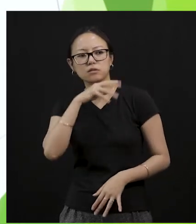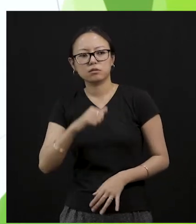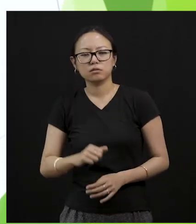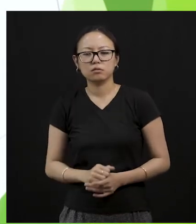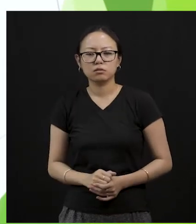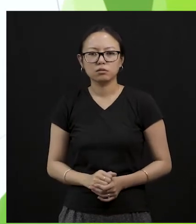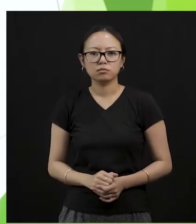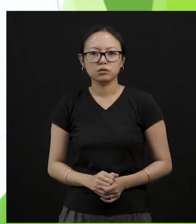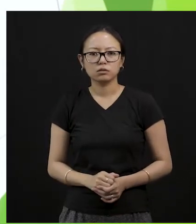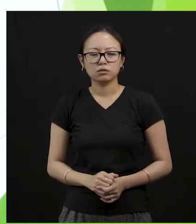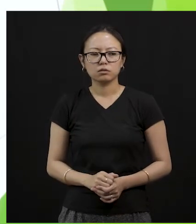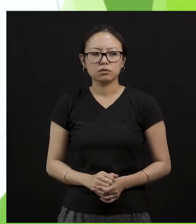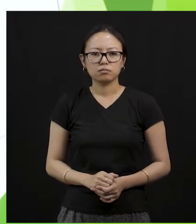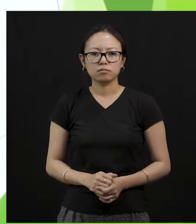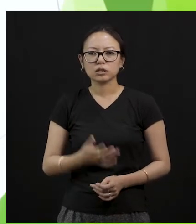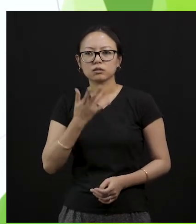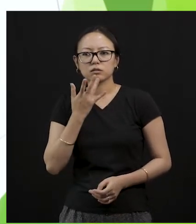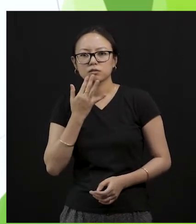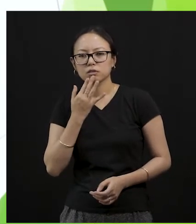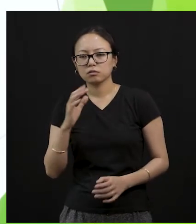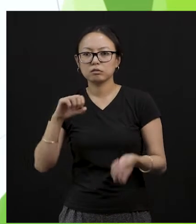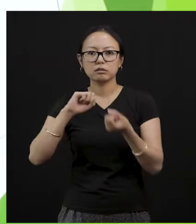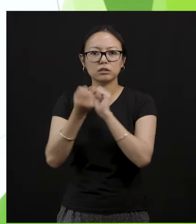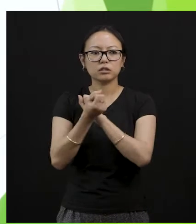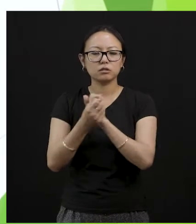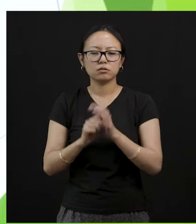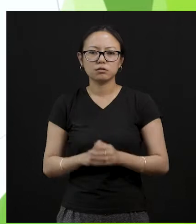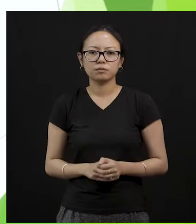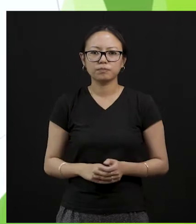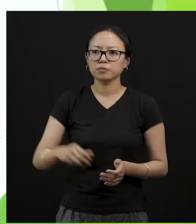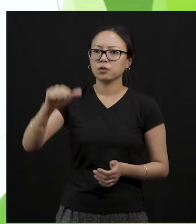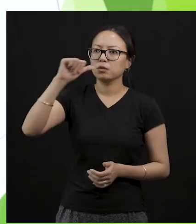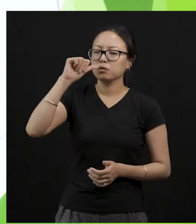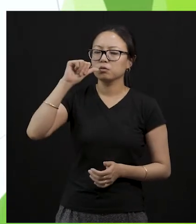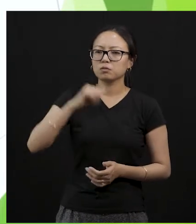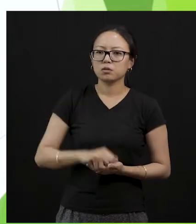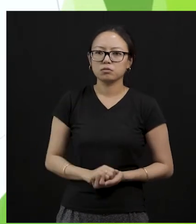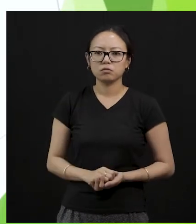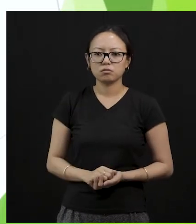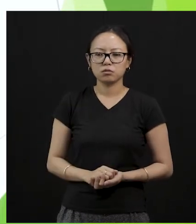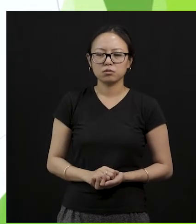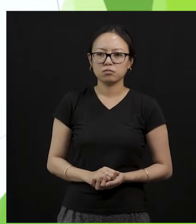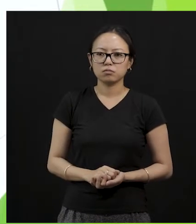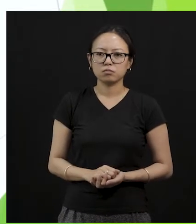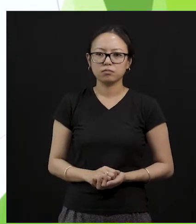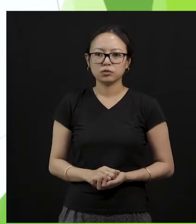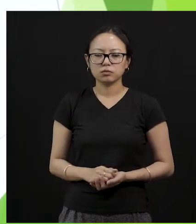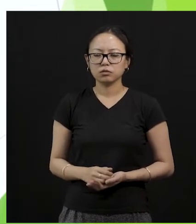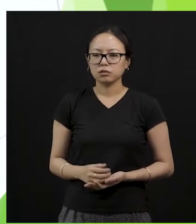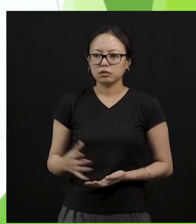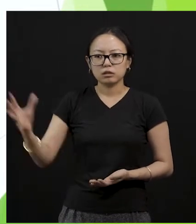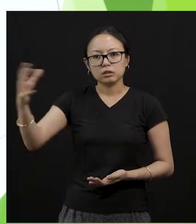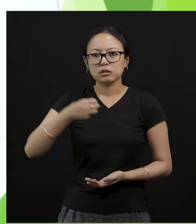gonna turn into this color and the water that we're drinking right now will not be available to us. And do you think you